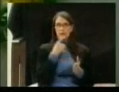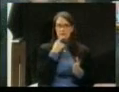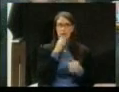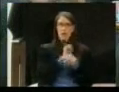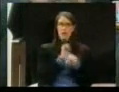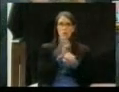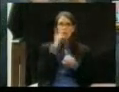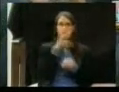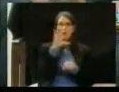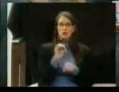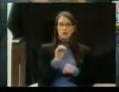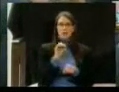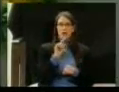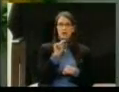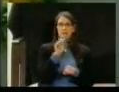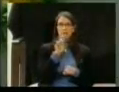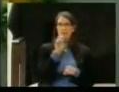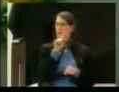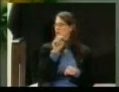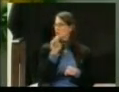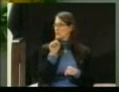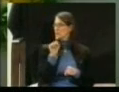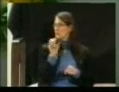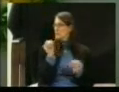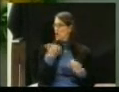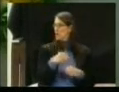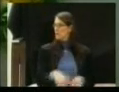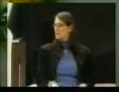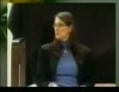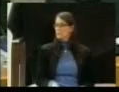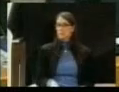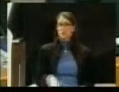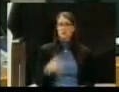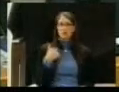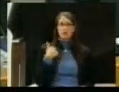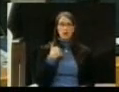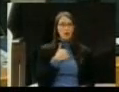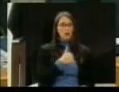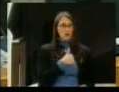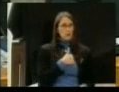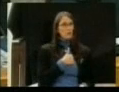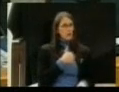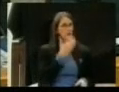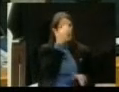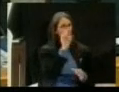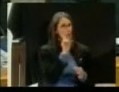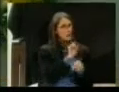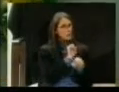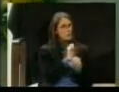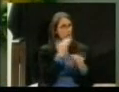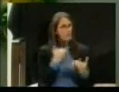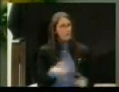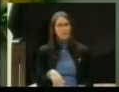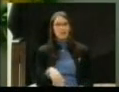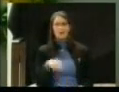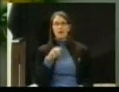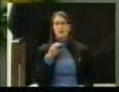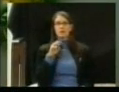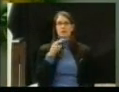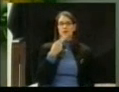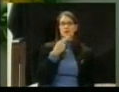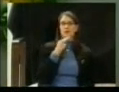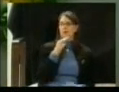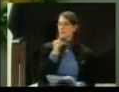We'll get to know where you work. Commissioner Hammond. I'd just like to disclose that I know I'm supposed to disclose if I need to disclose.